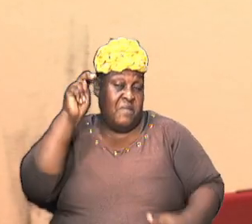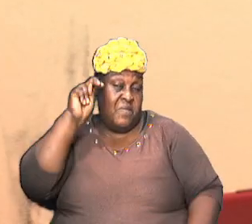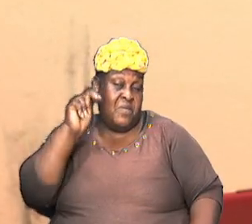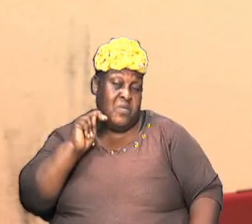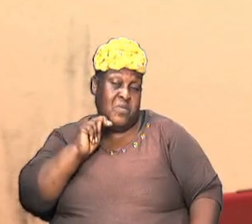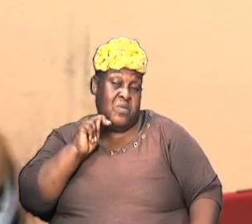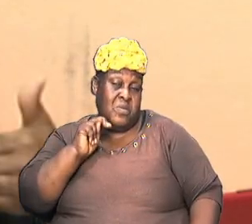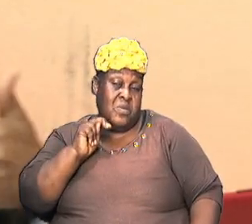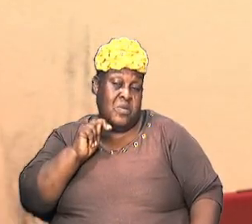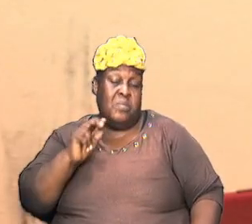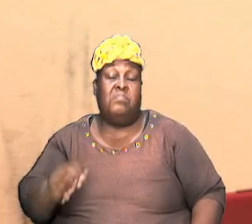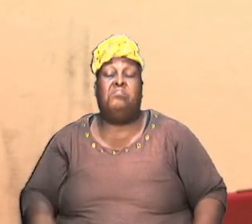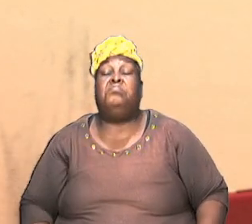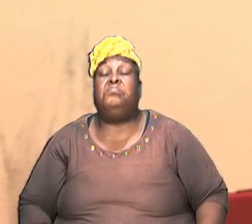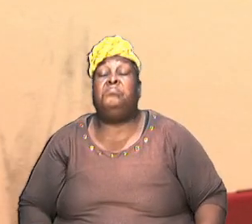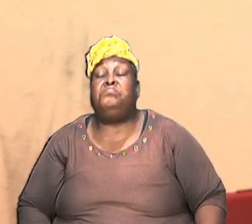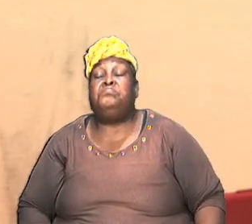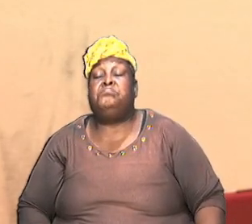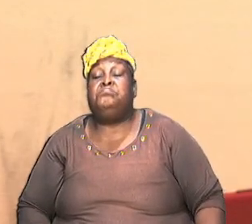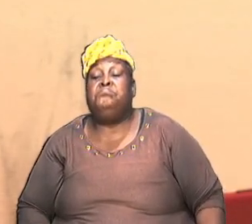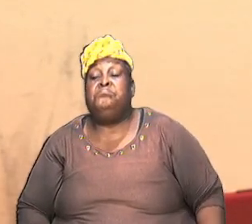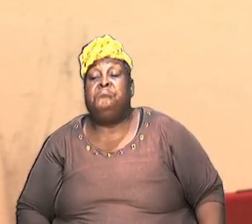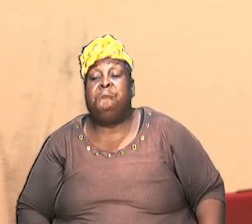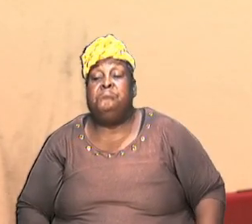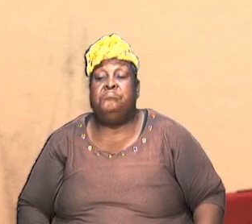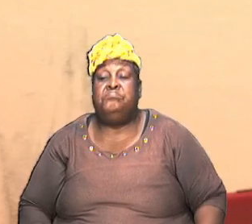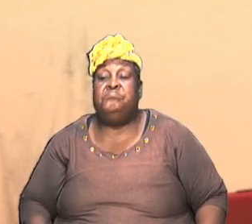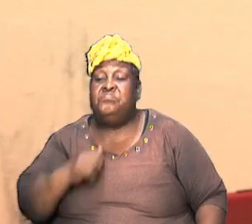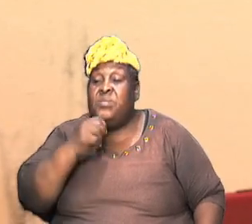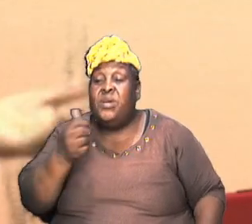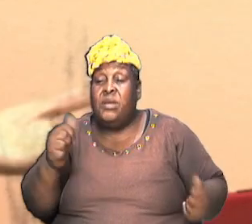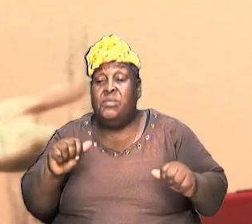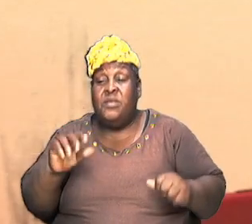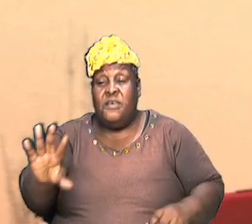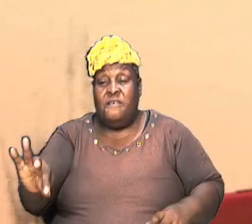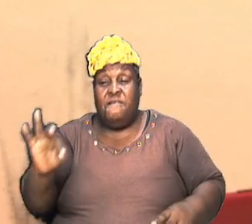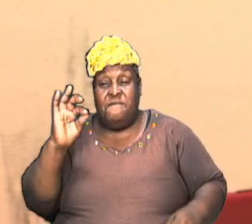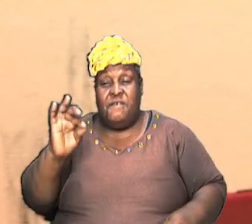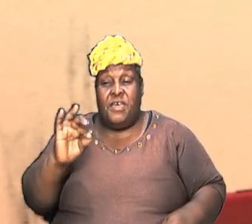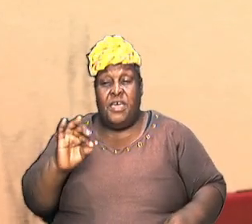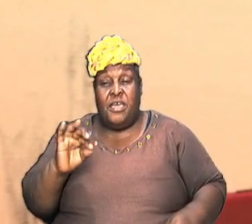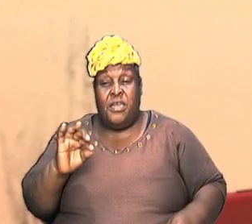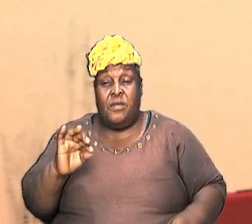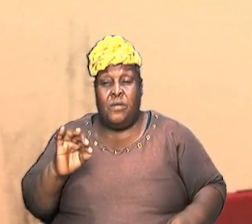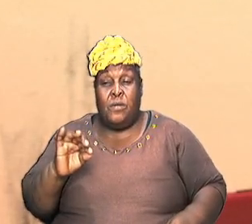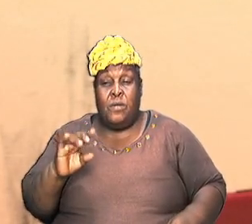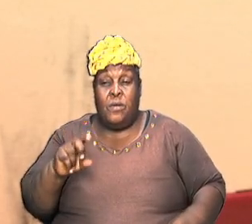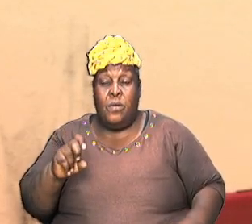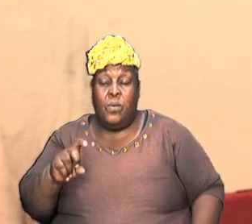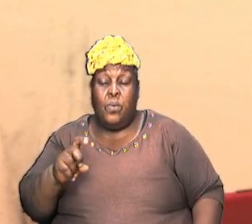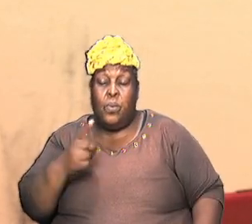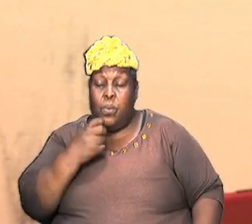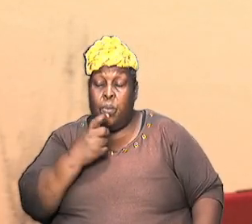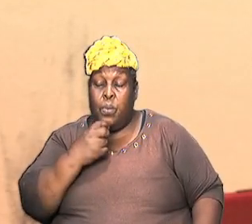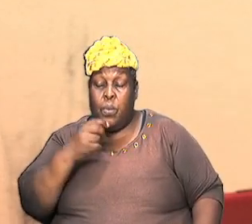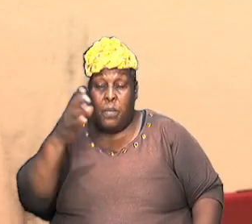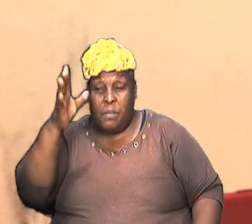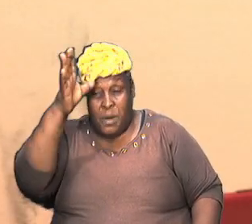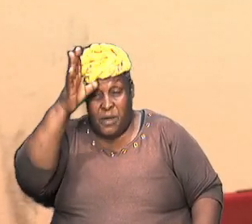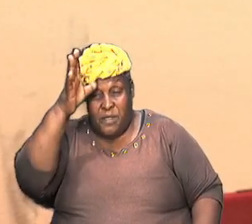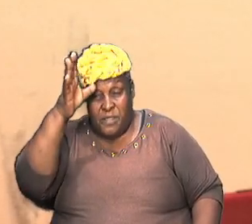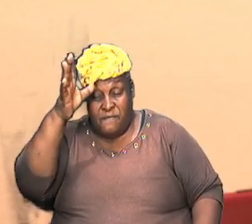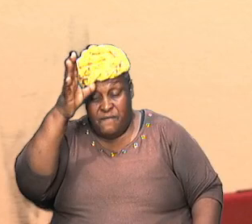if remember it's hundreds of years back they wouldn't be able to find anything about who his mother or his daddy was